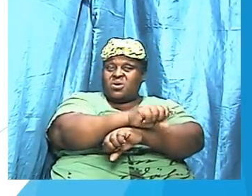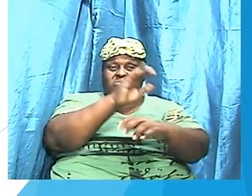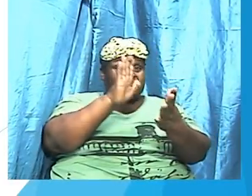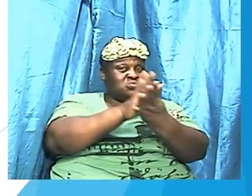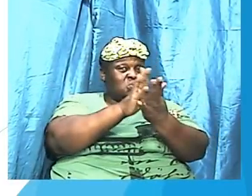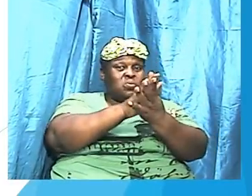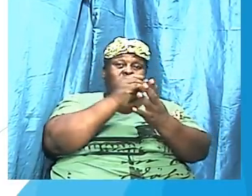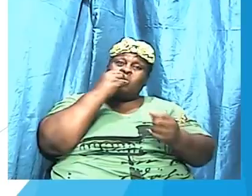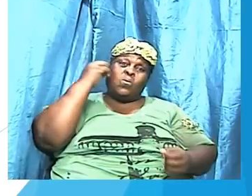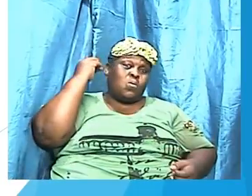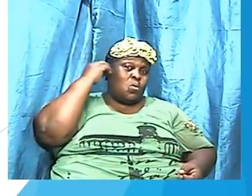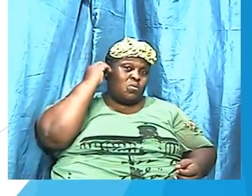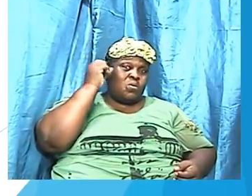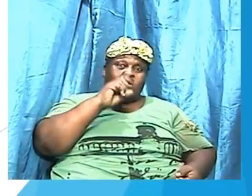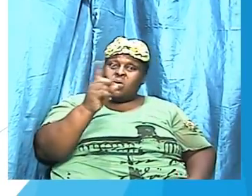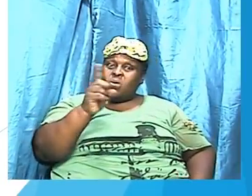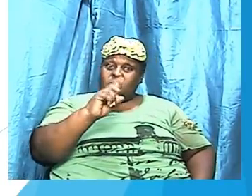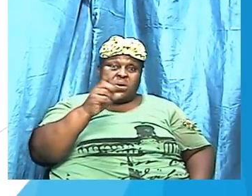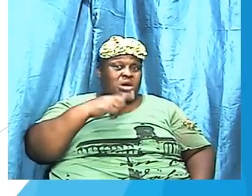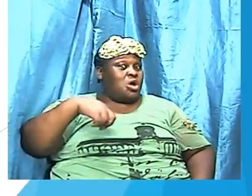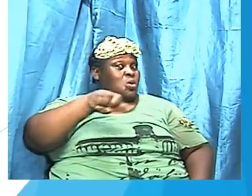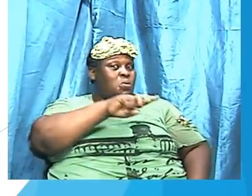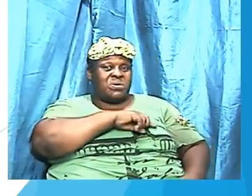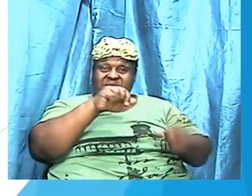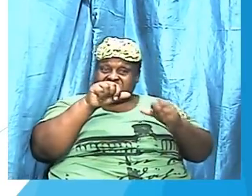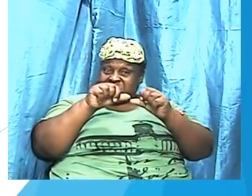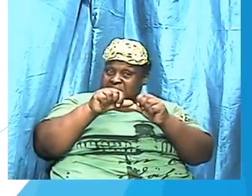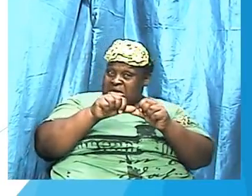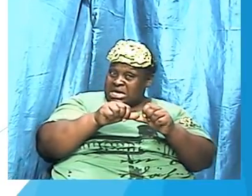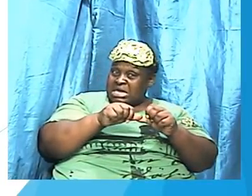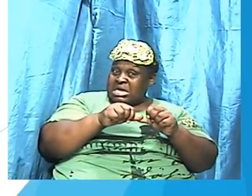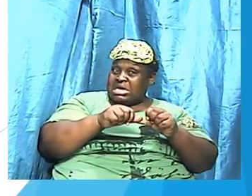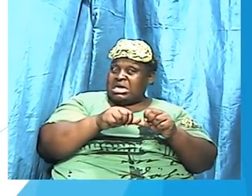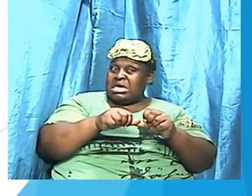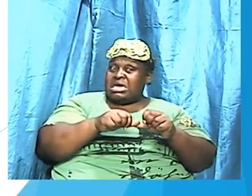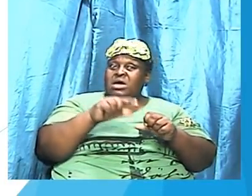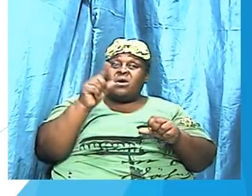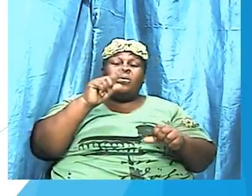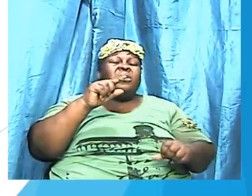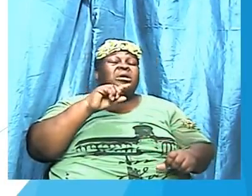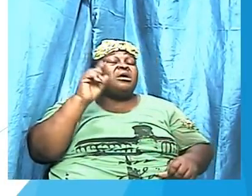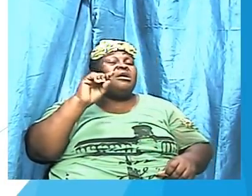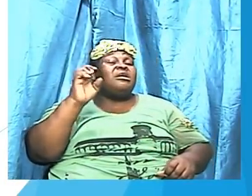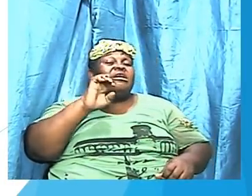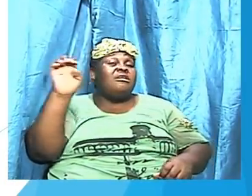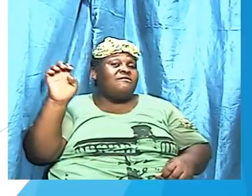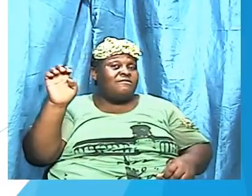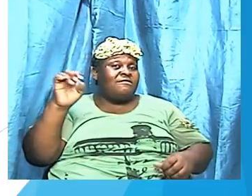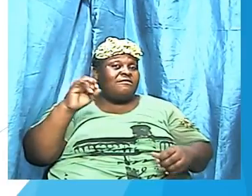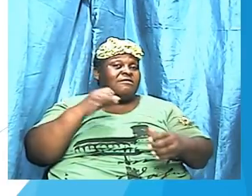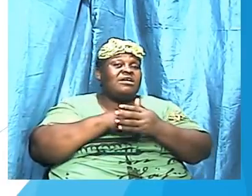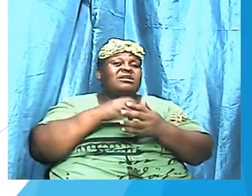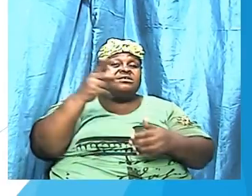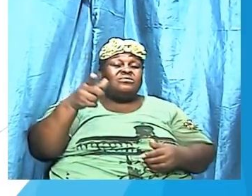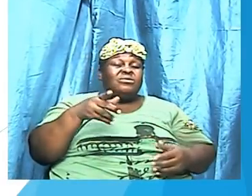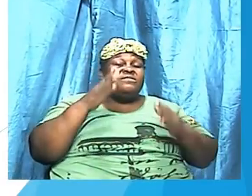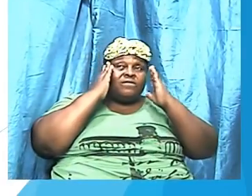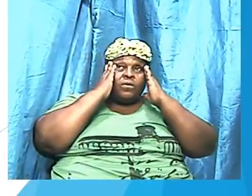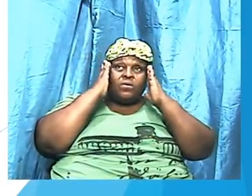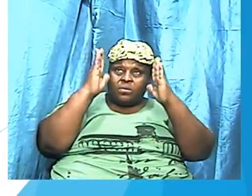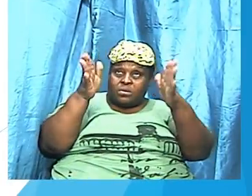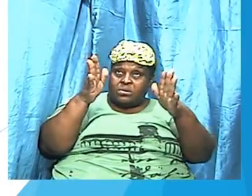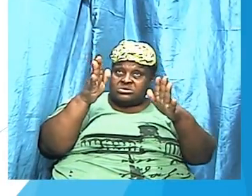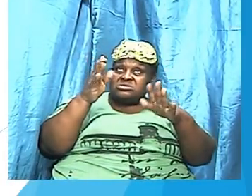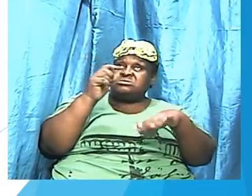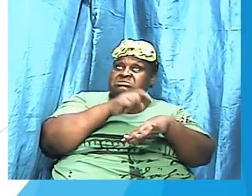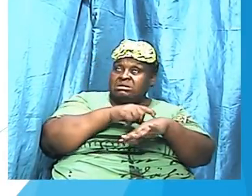is that we spend the time. Wherever it is that we focus our attention over time can